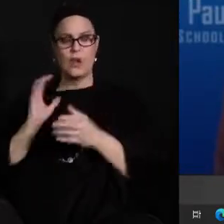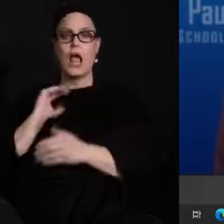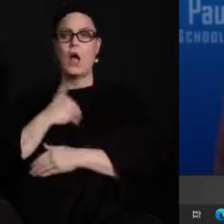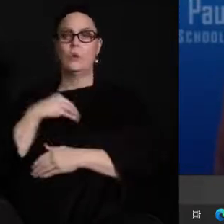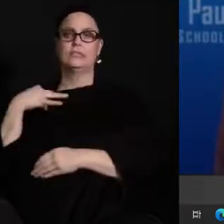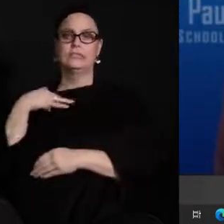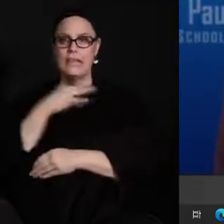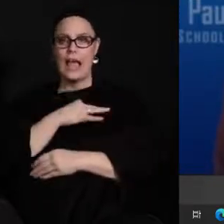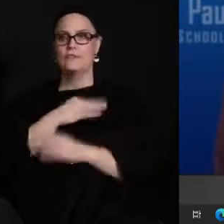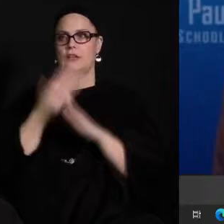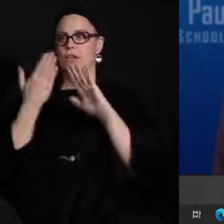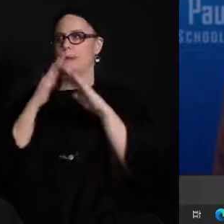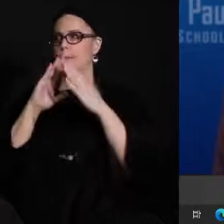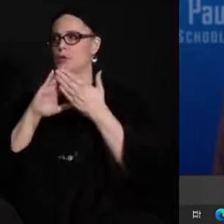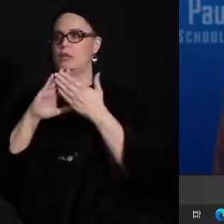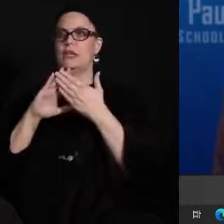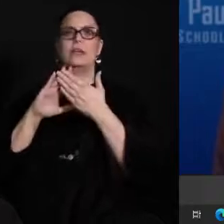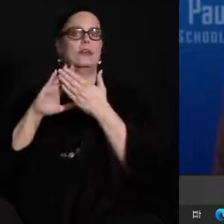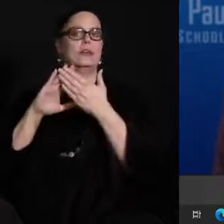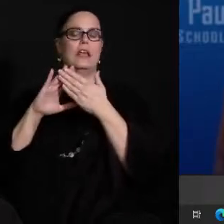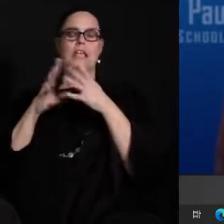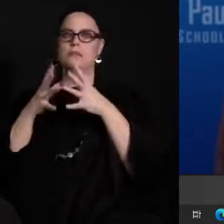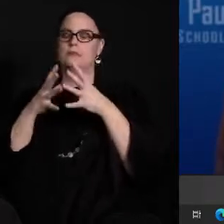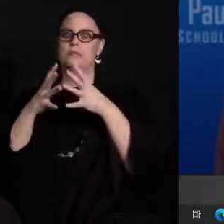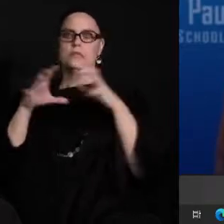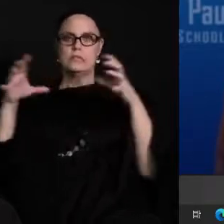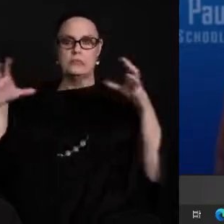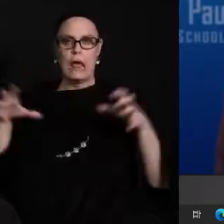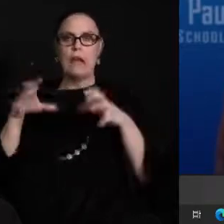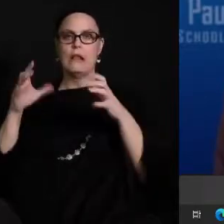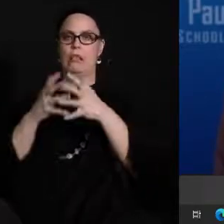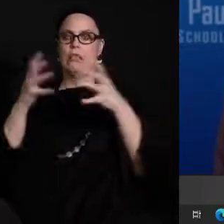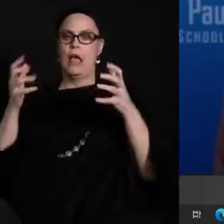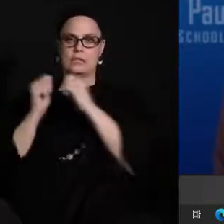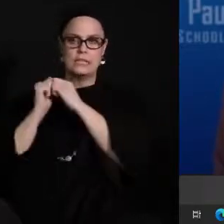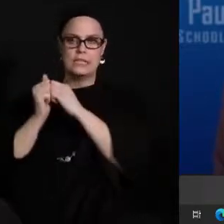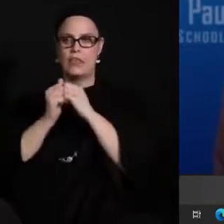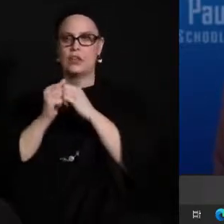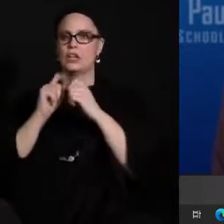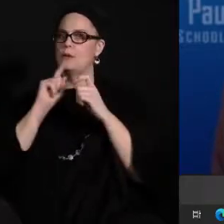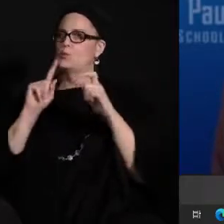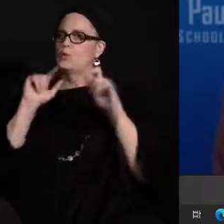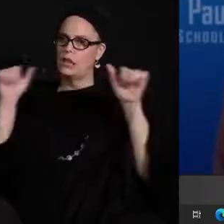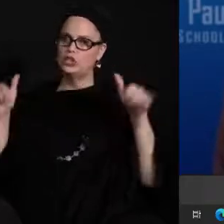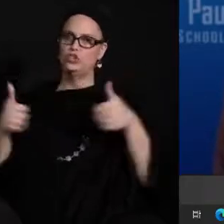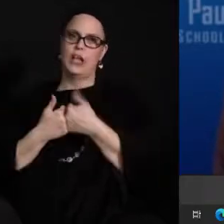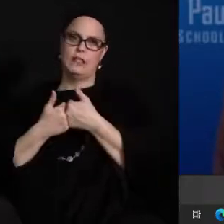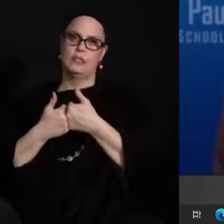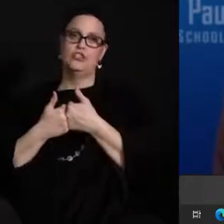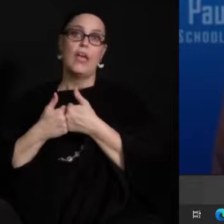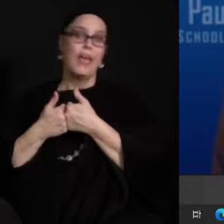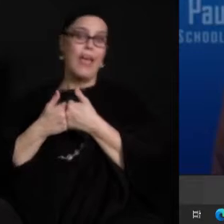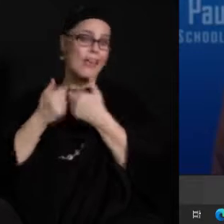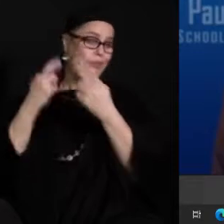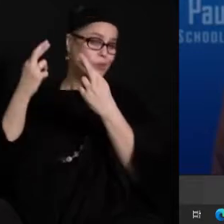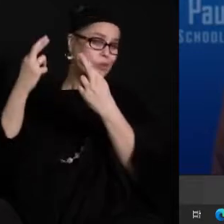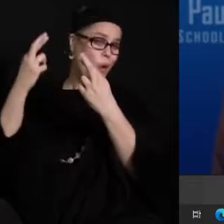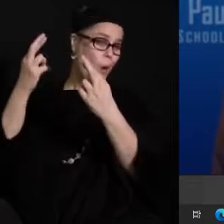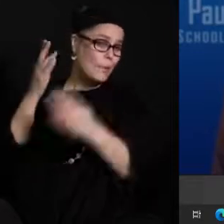and our community have been through a lot together it continues to be a real challenge and while i want to say that there's hope on the horizon